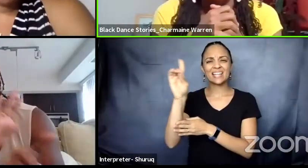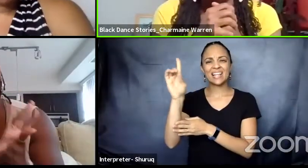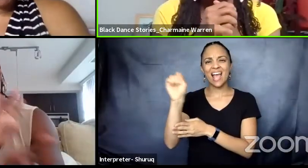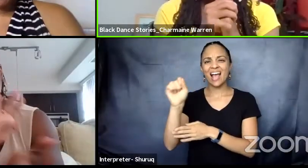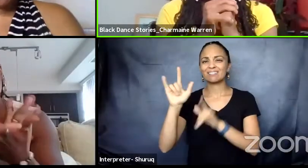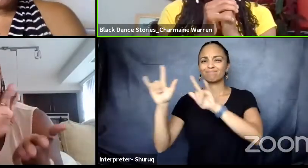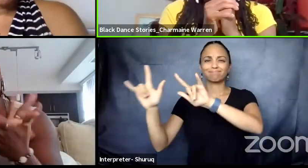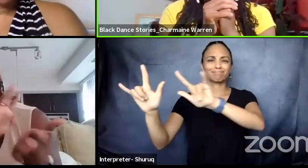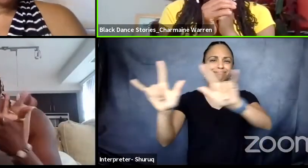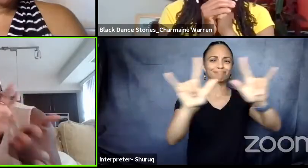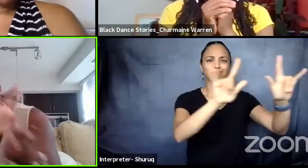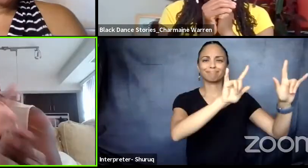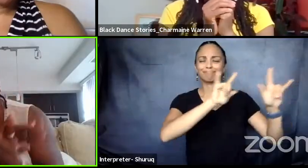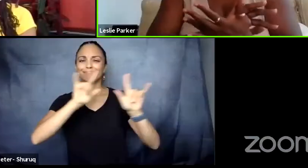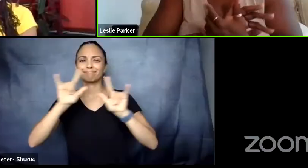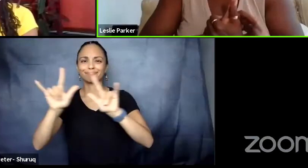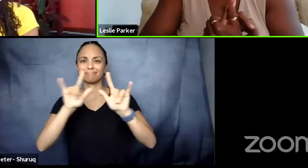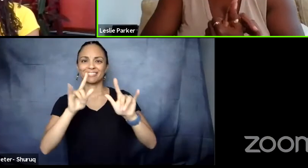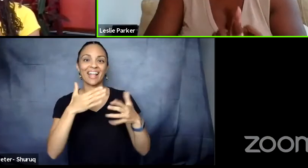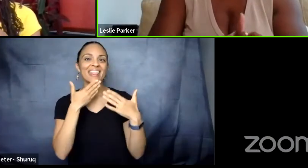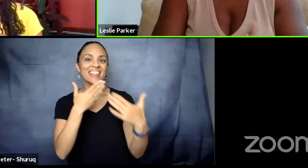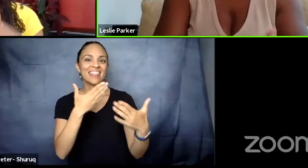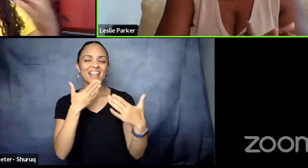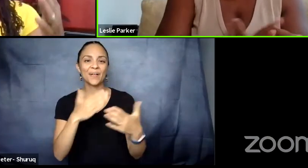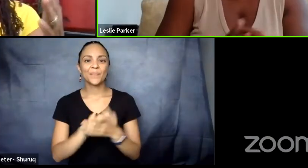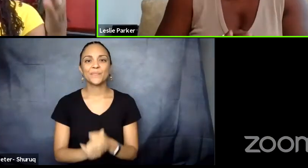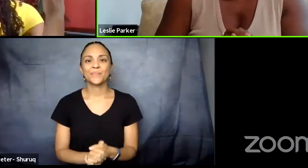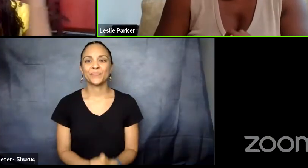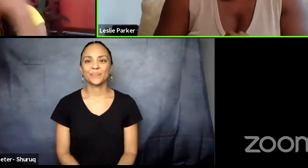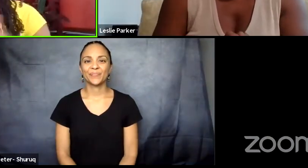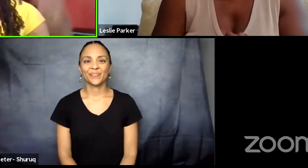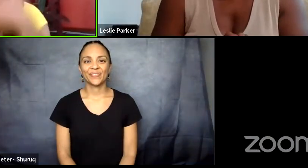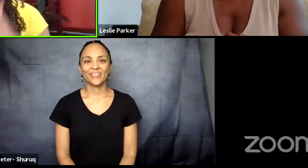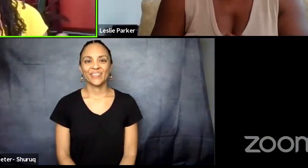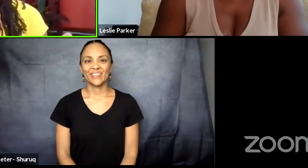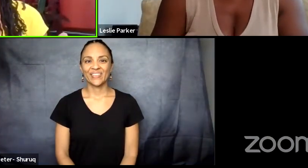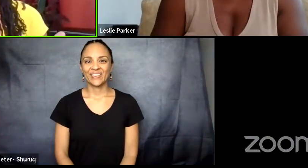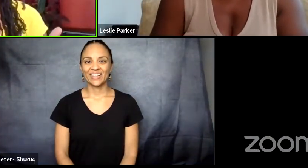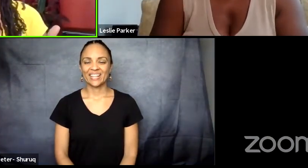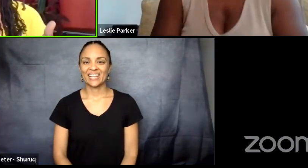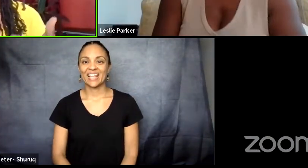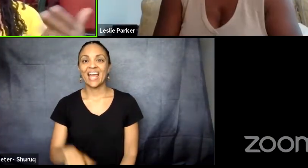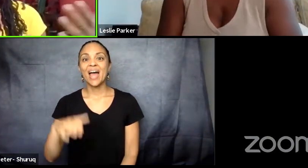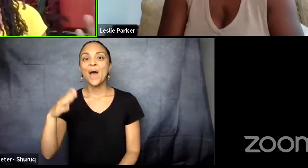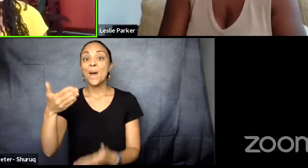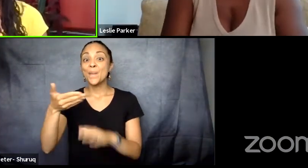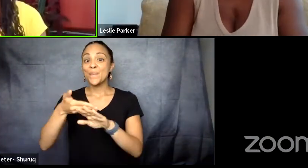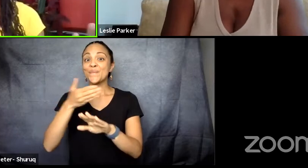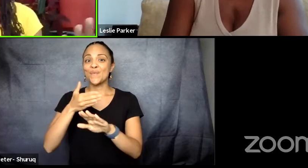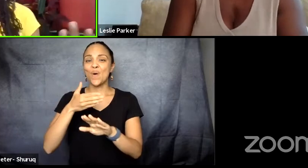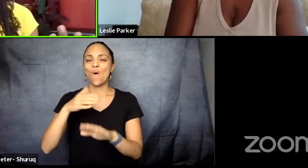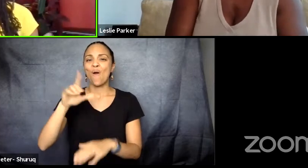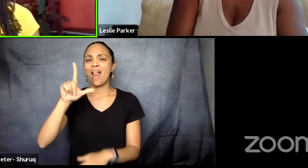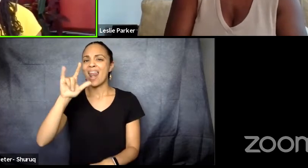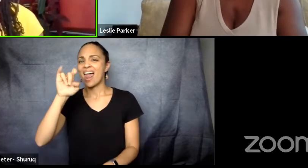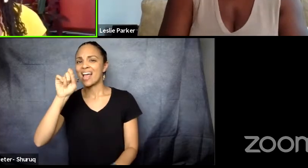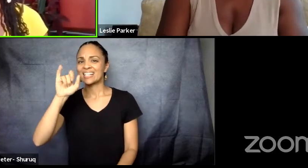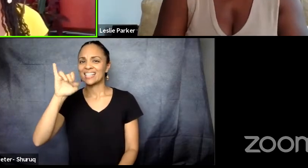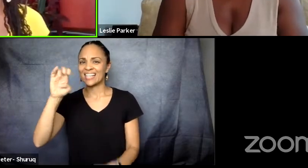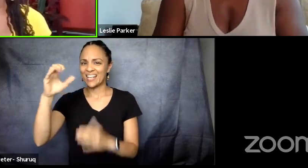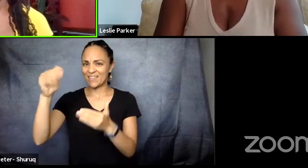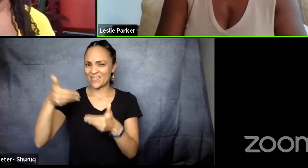Thanks, Leslie. Yes. Thank you, And now a real Leslie. Hi, Leslie.